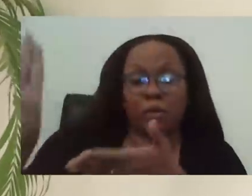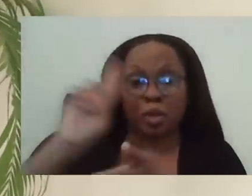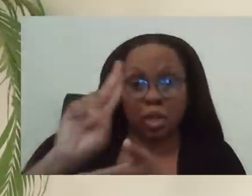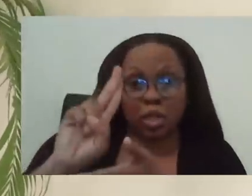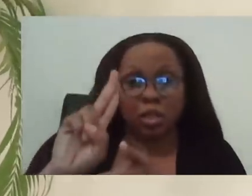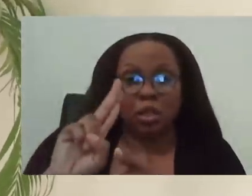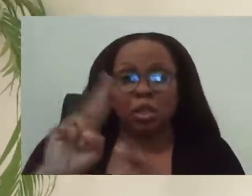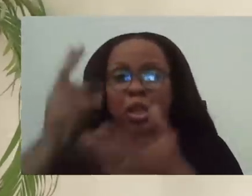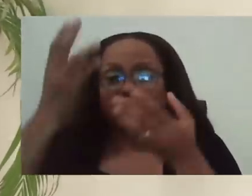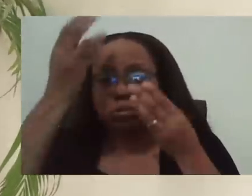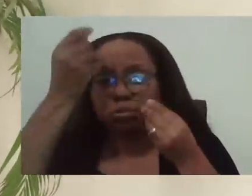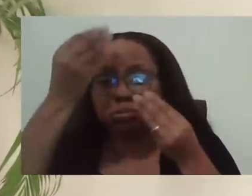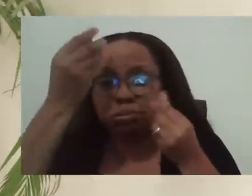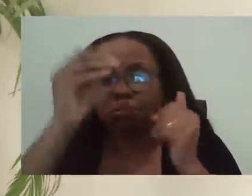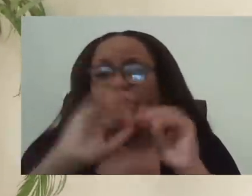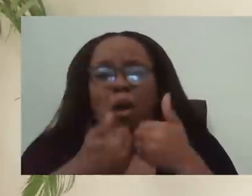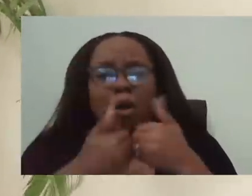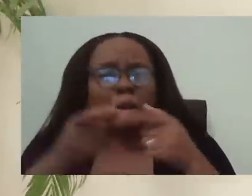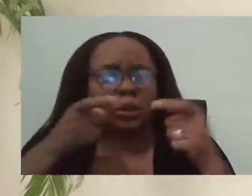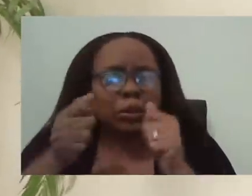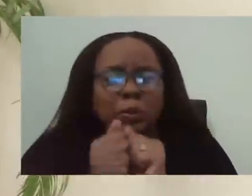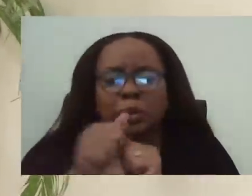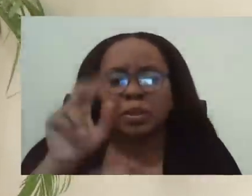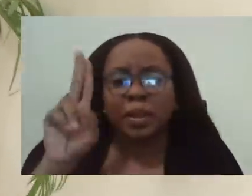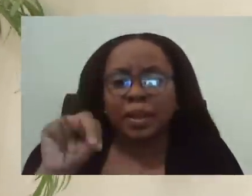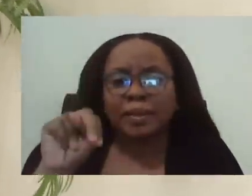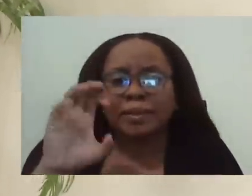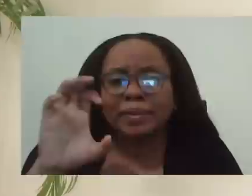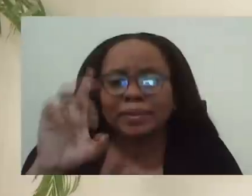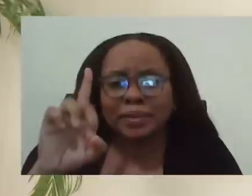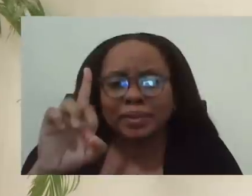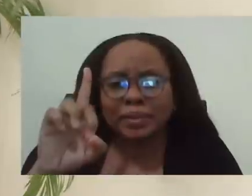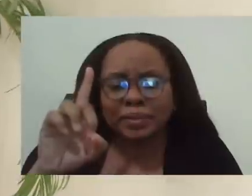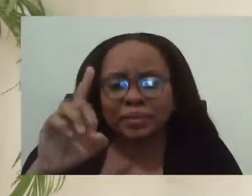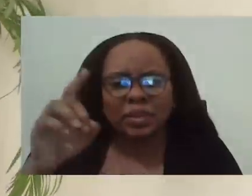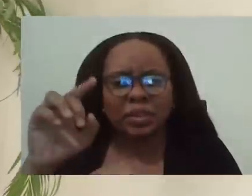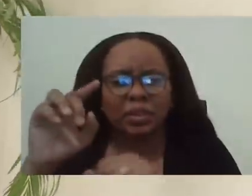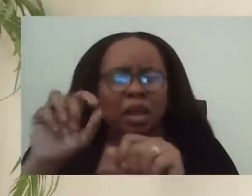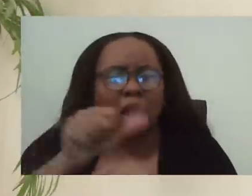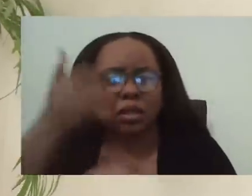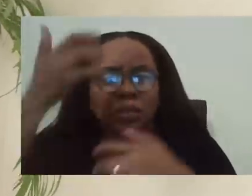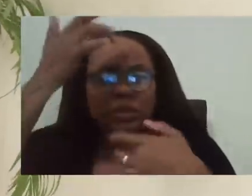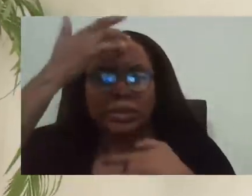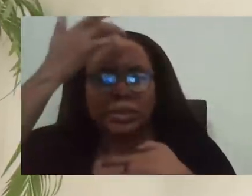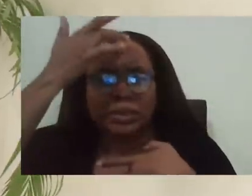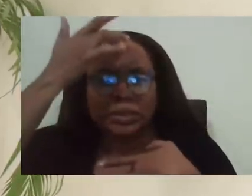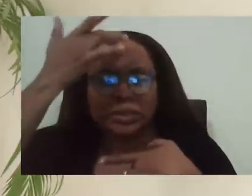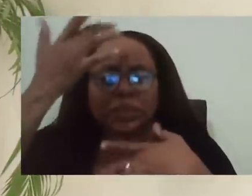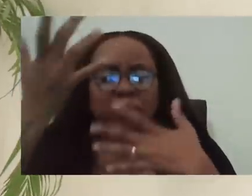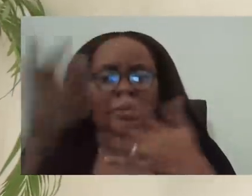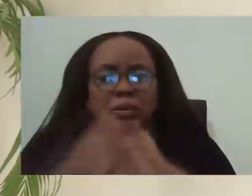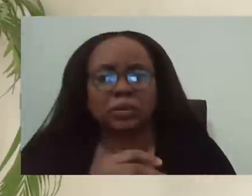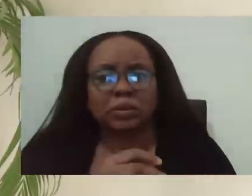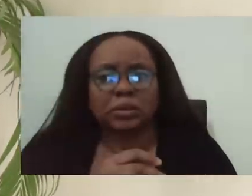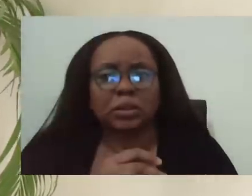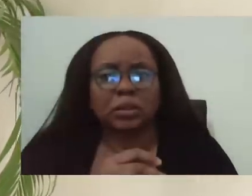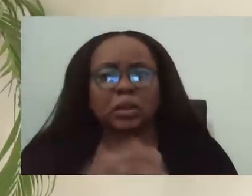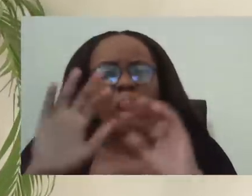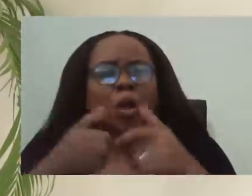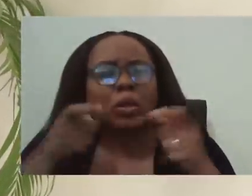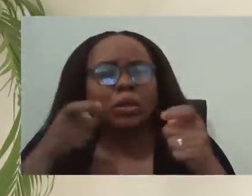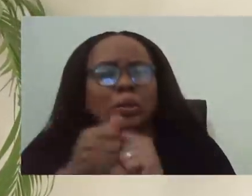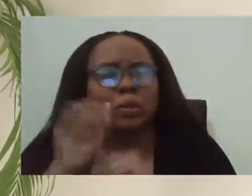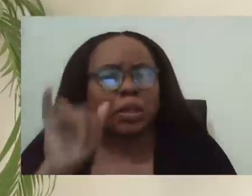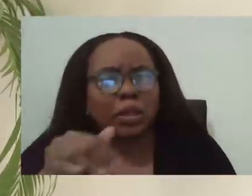the wave of NCD, um, that are going to follow the COVID-19 pandemic. We, we, see